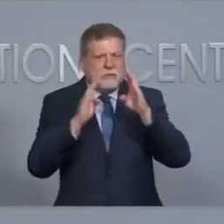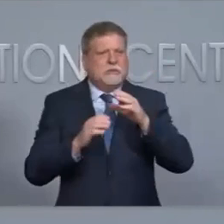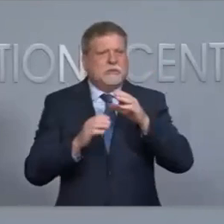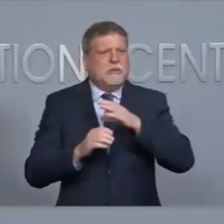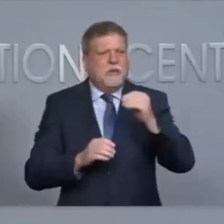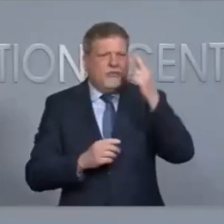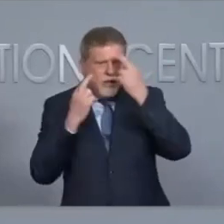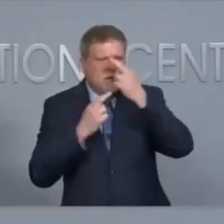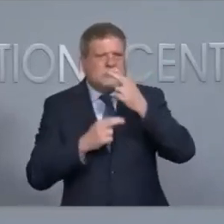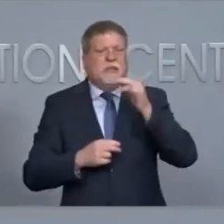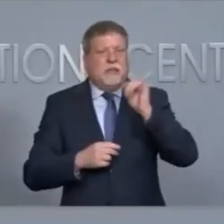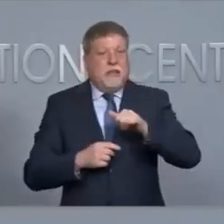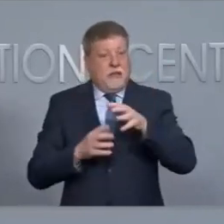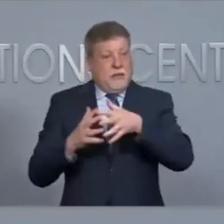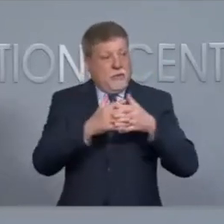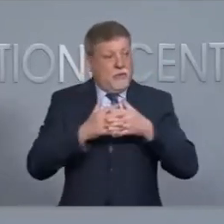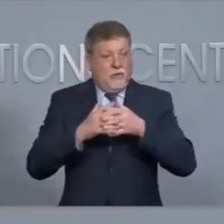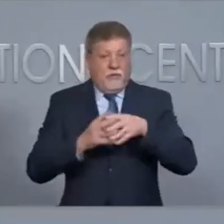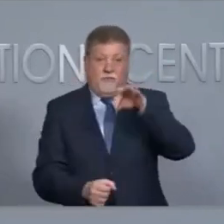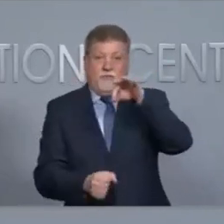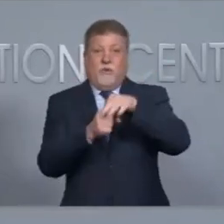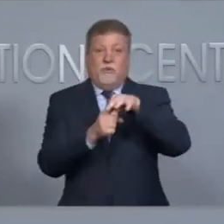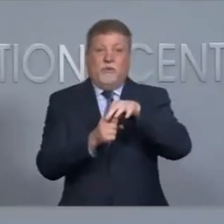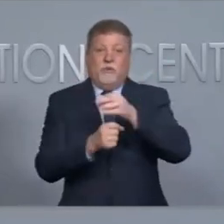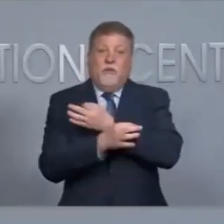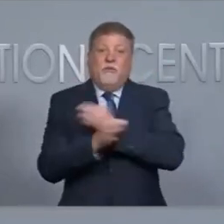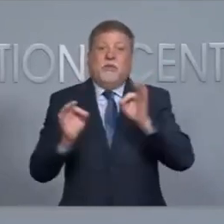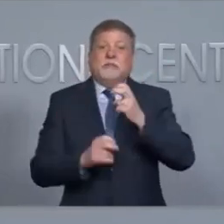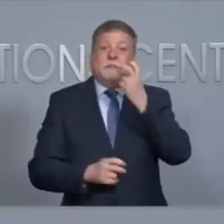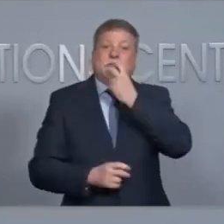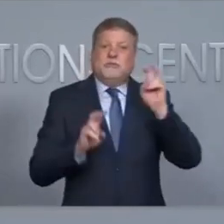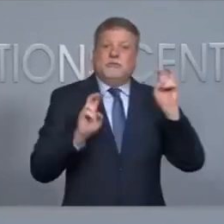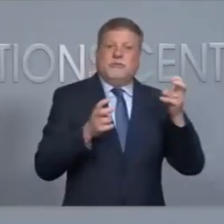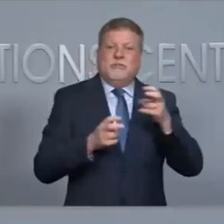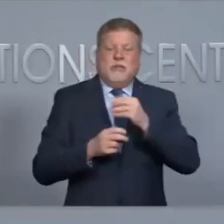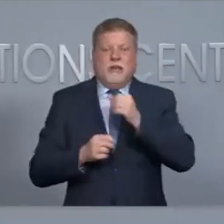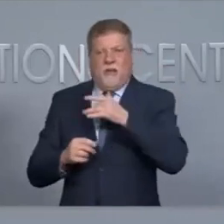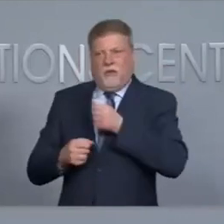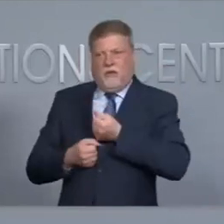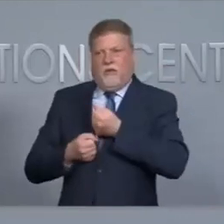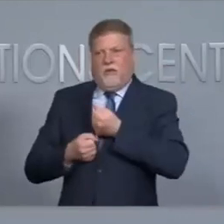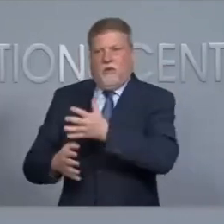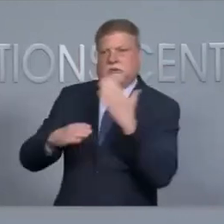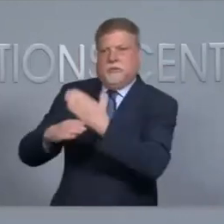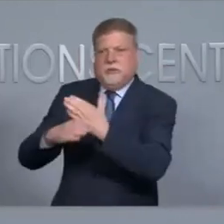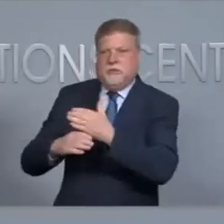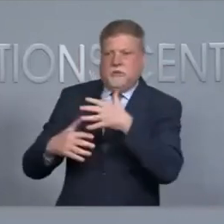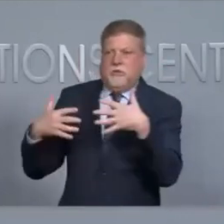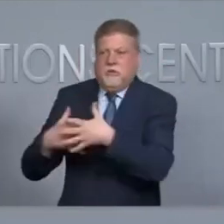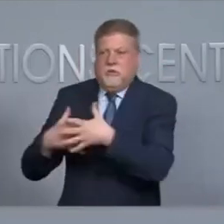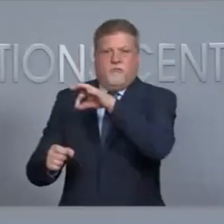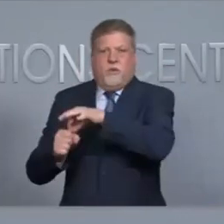between free speech and voter intimidation and keeping peace at the polls. We also